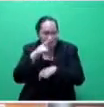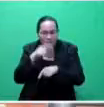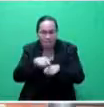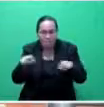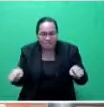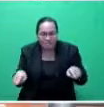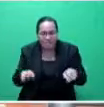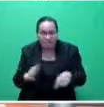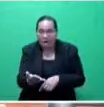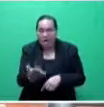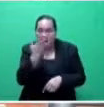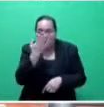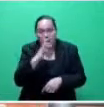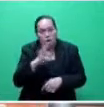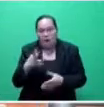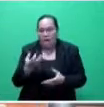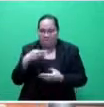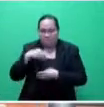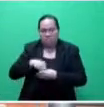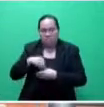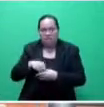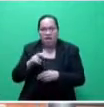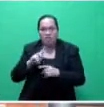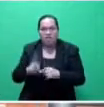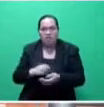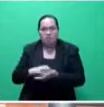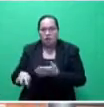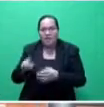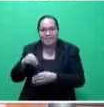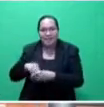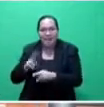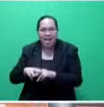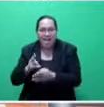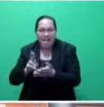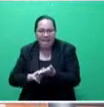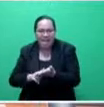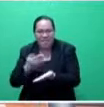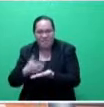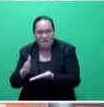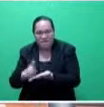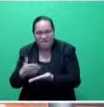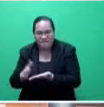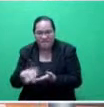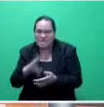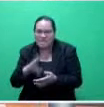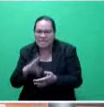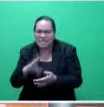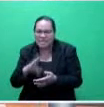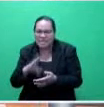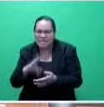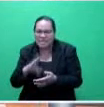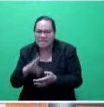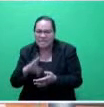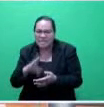even in the upfront, do not have the $1,000. And in the second wave, less people have $1,000. As I mentioned,